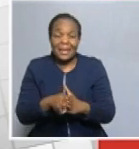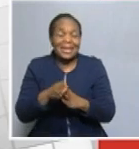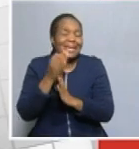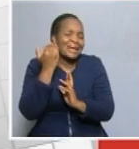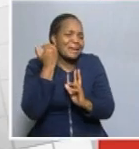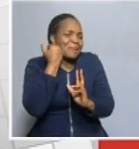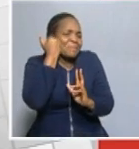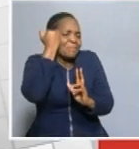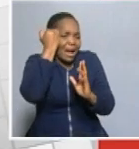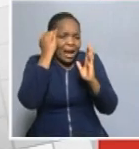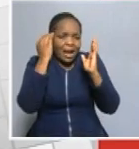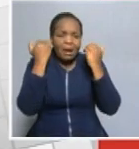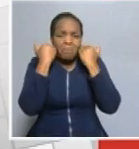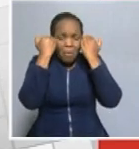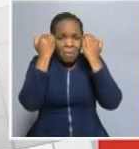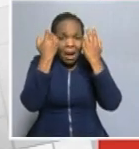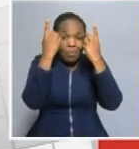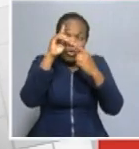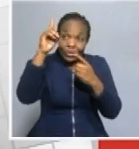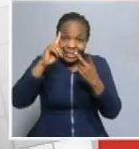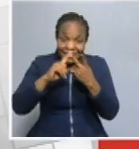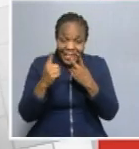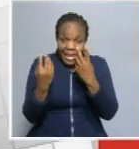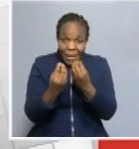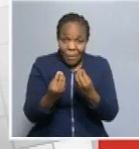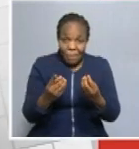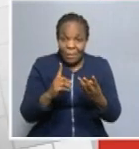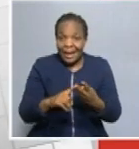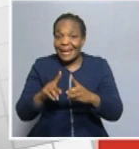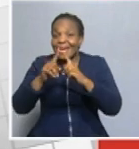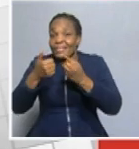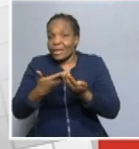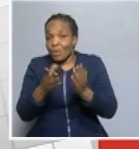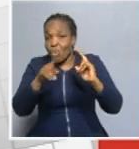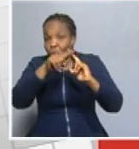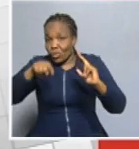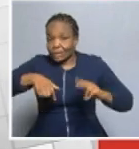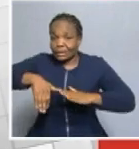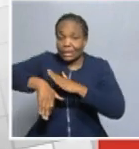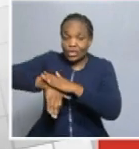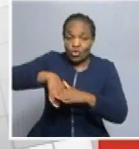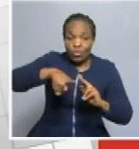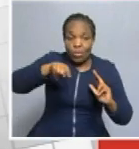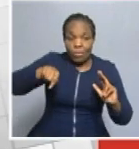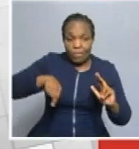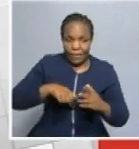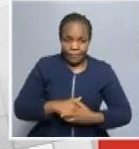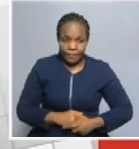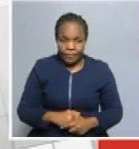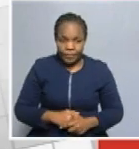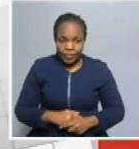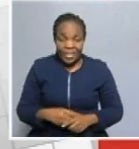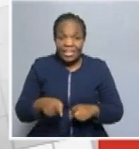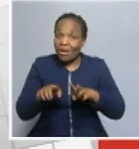distress, not just among teachers and learners, but also among the entire population in Namibia. There is a collective atmosphere